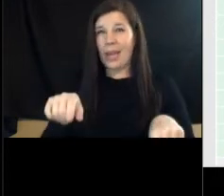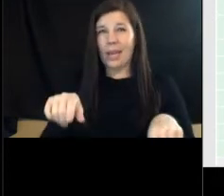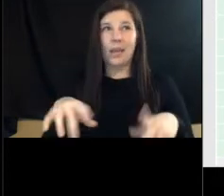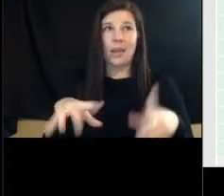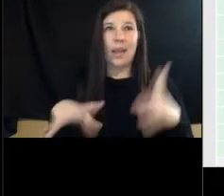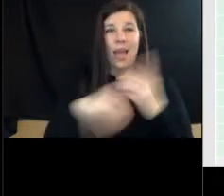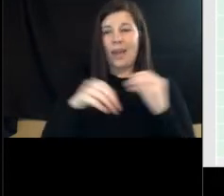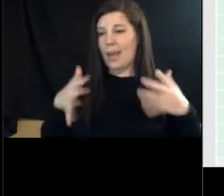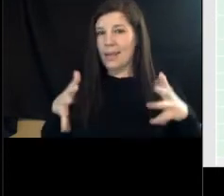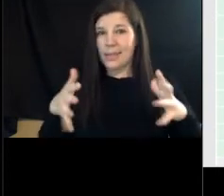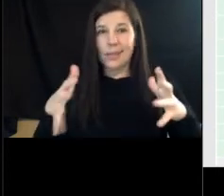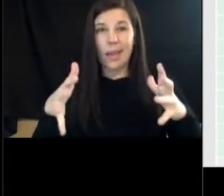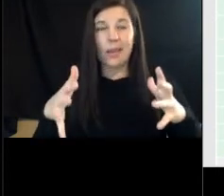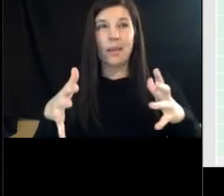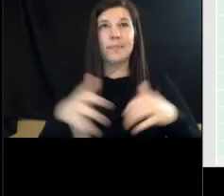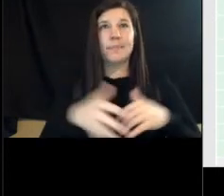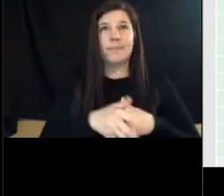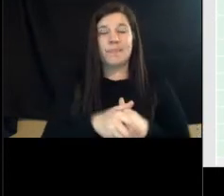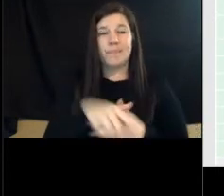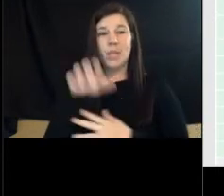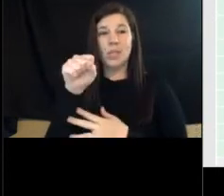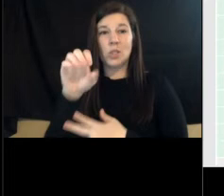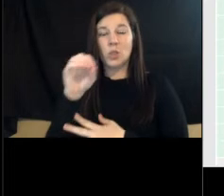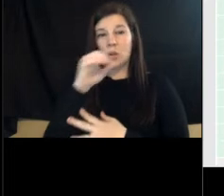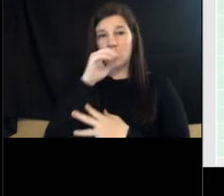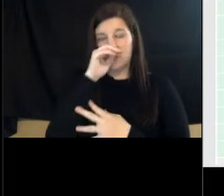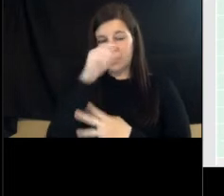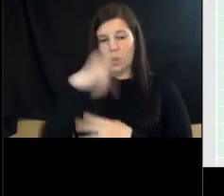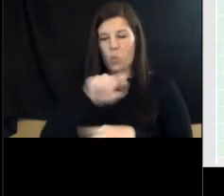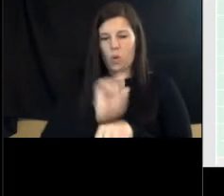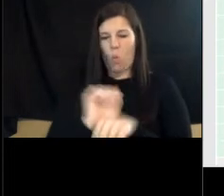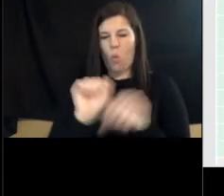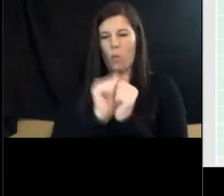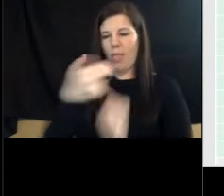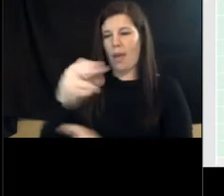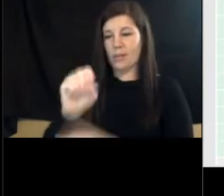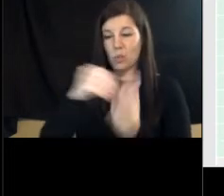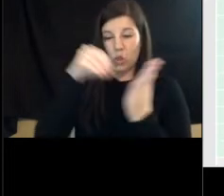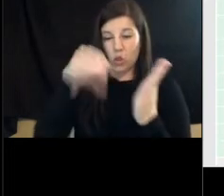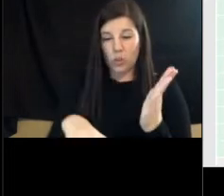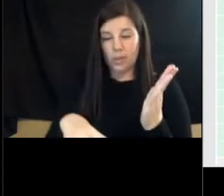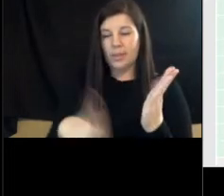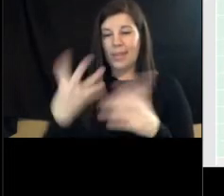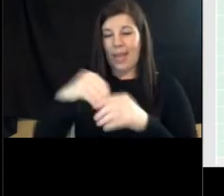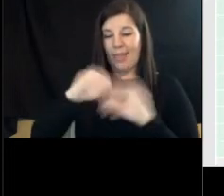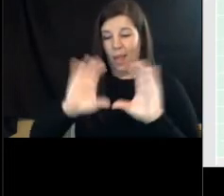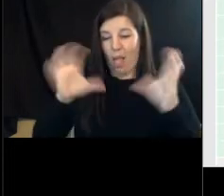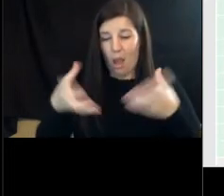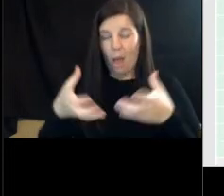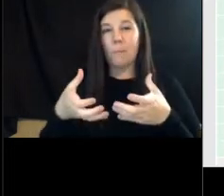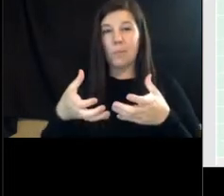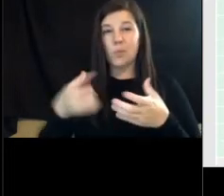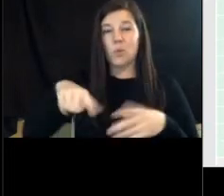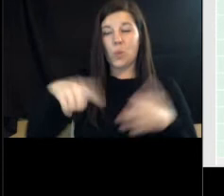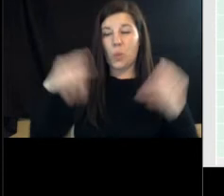-driven. So when we work with high school students in high school mindfulness clubs, we teach them how